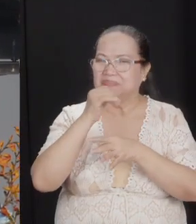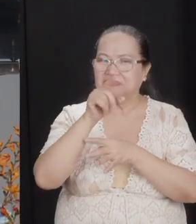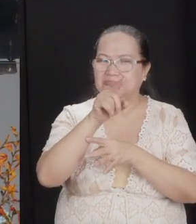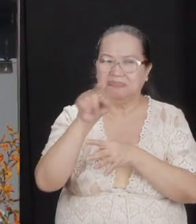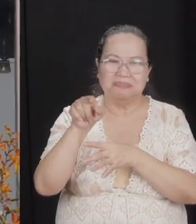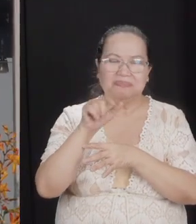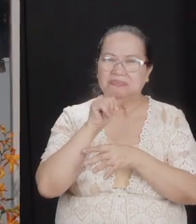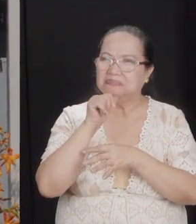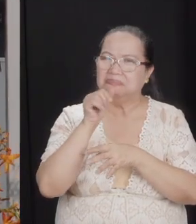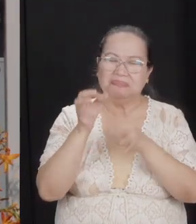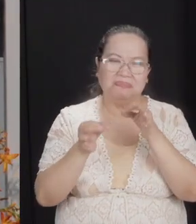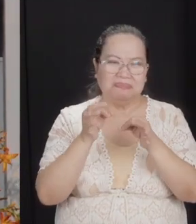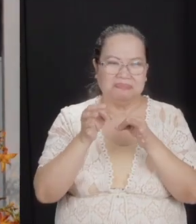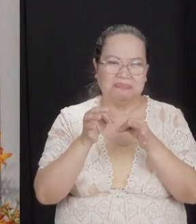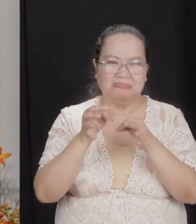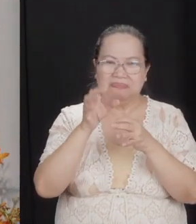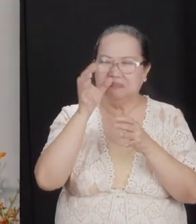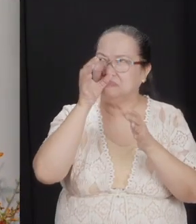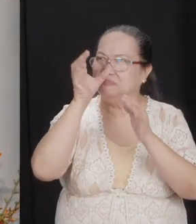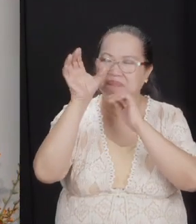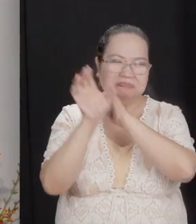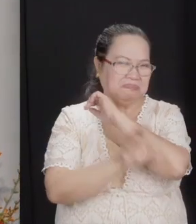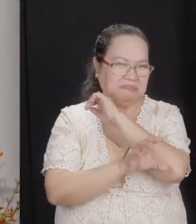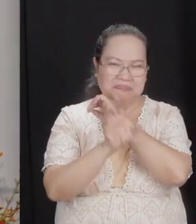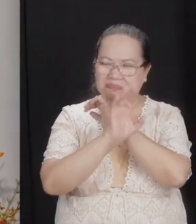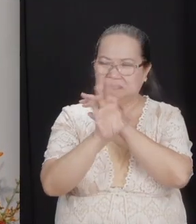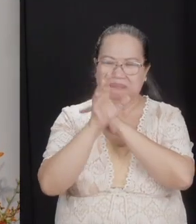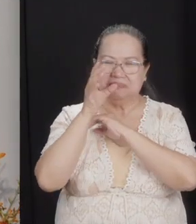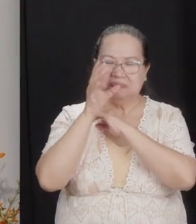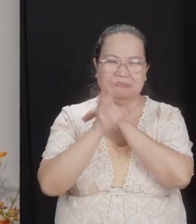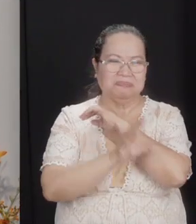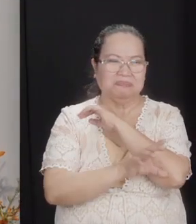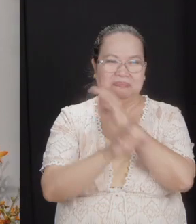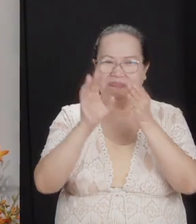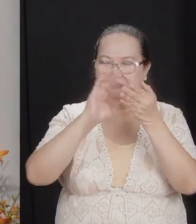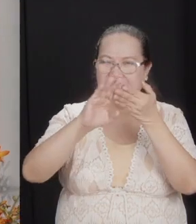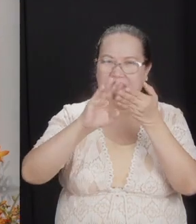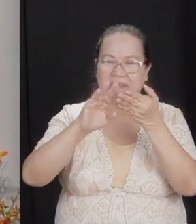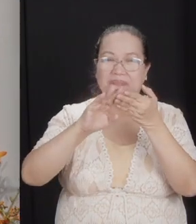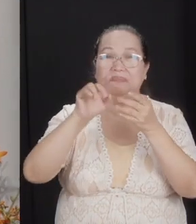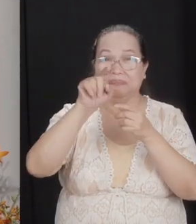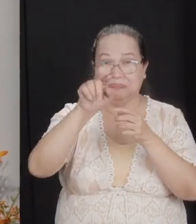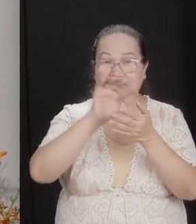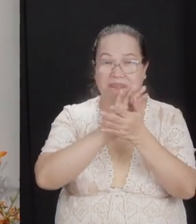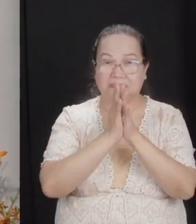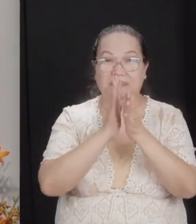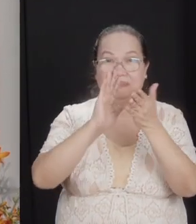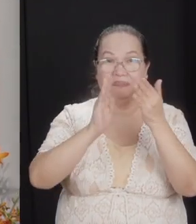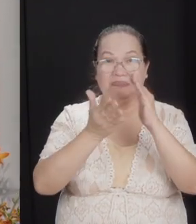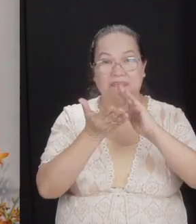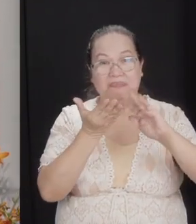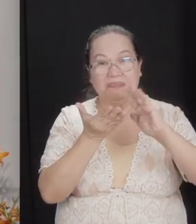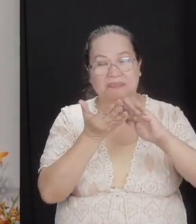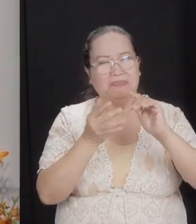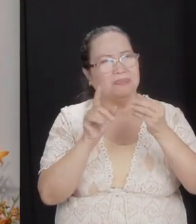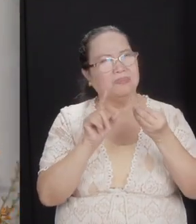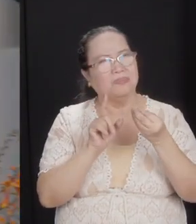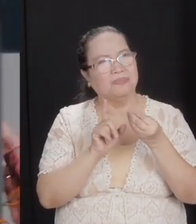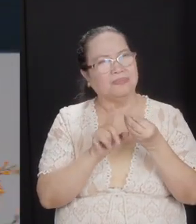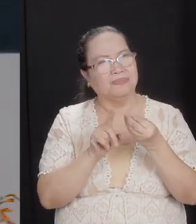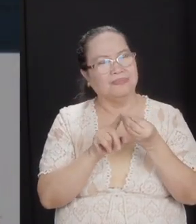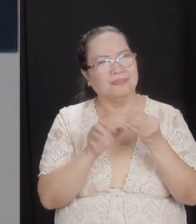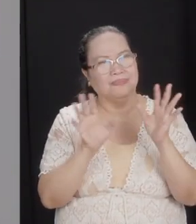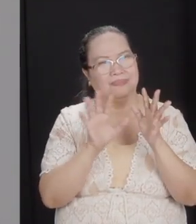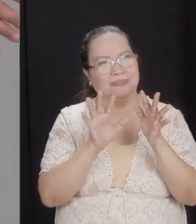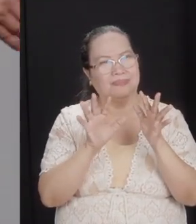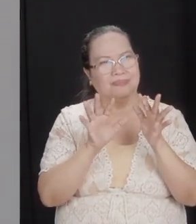will not be judged. Condemn not. You will not be condemned. Forgive and you'll be forgiven. What is this about? Don't be